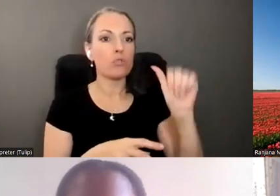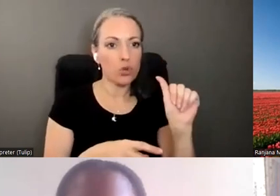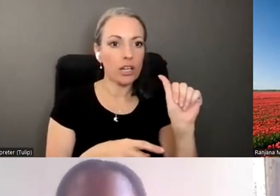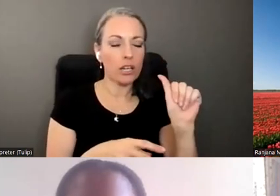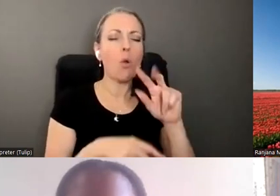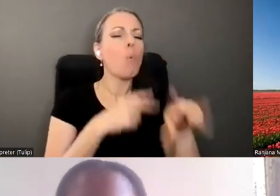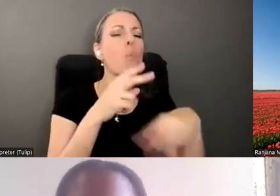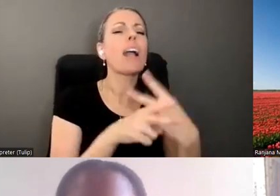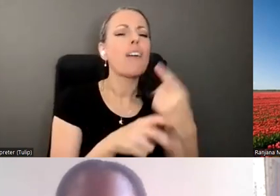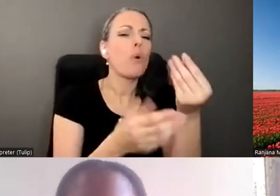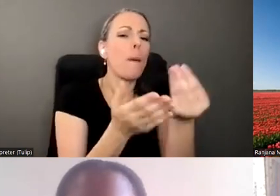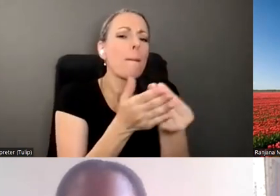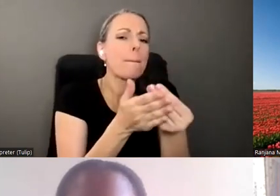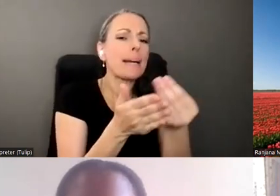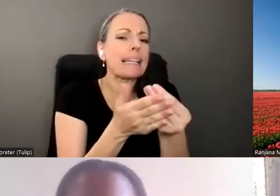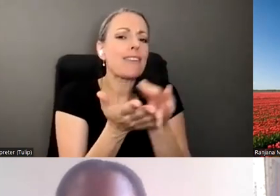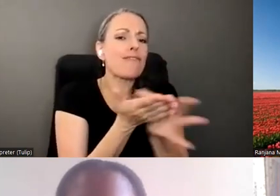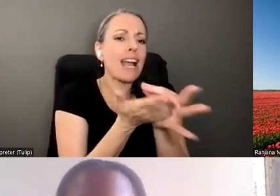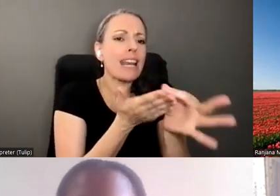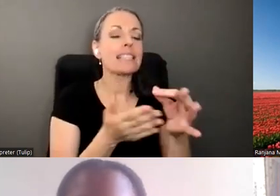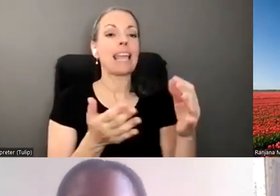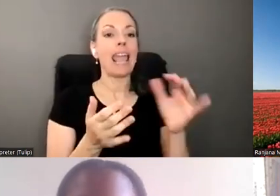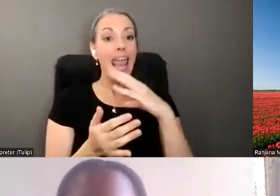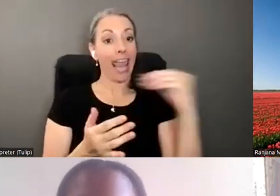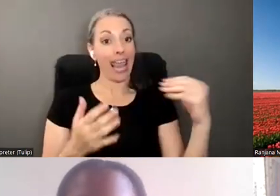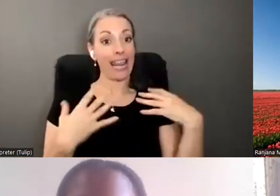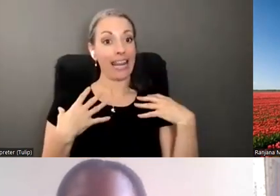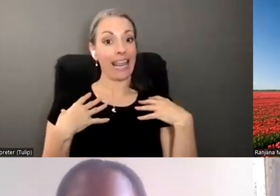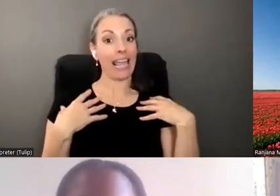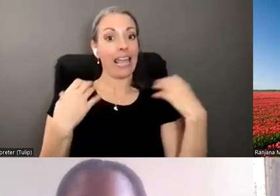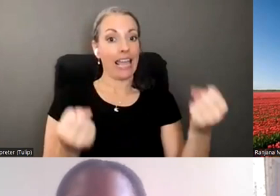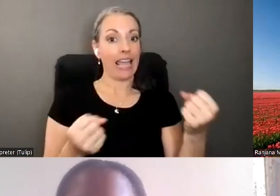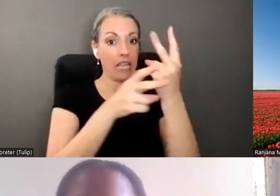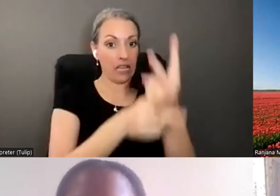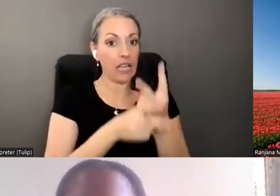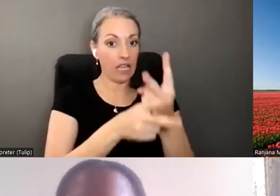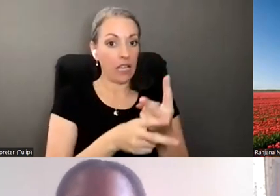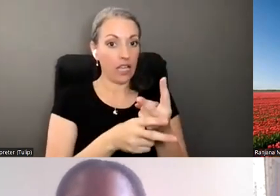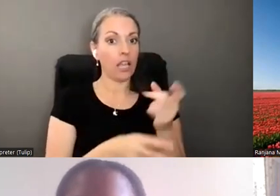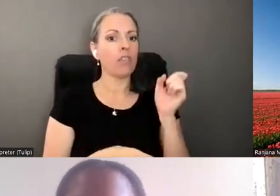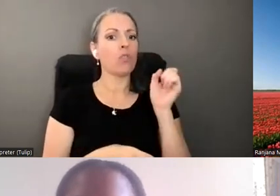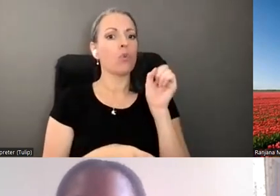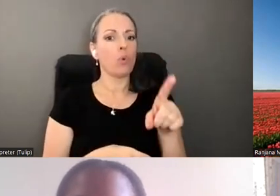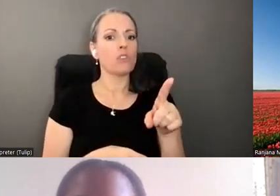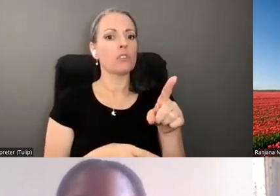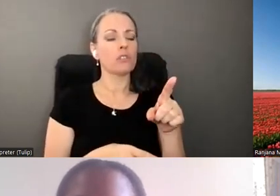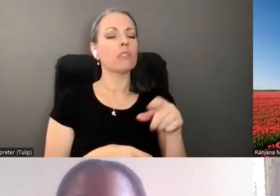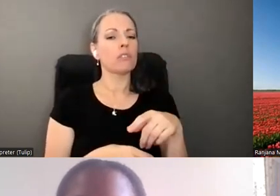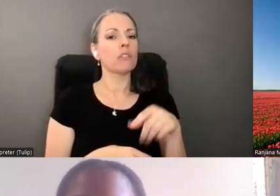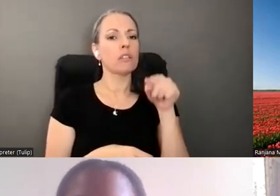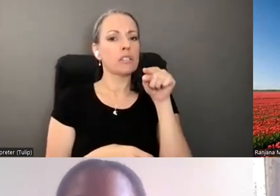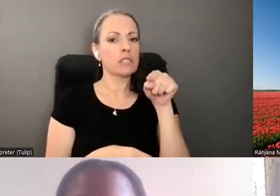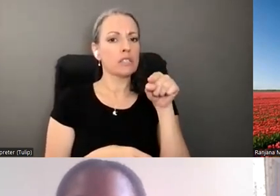for finances and health care? The question that Bertha already raised, you know, does